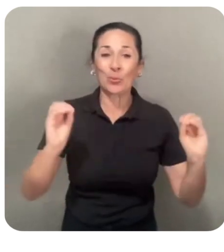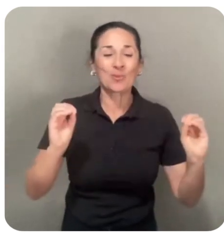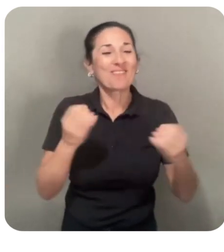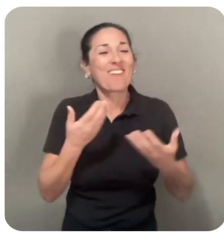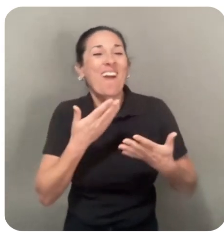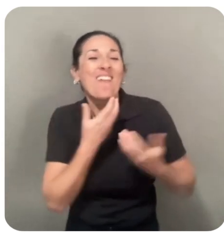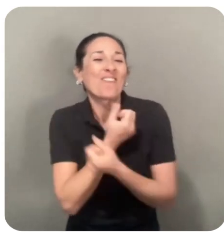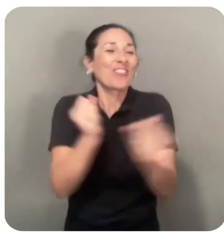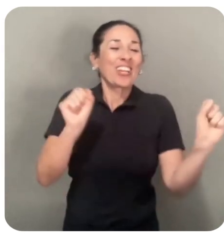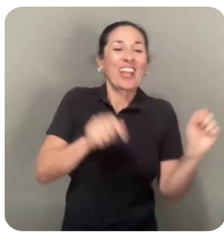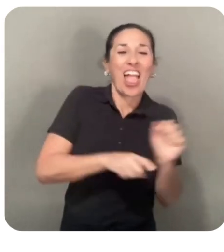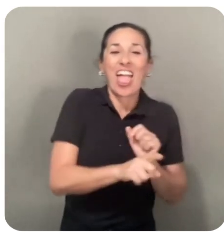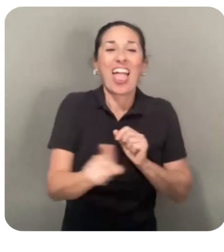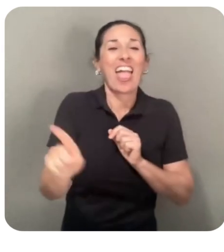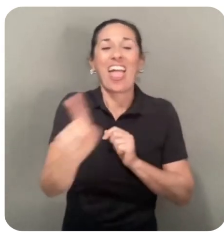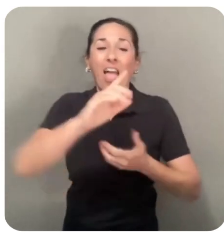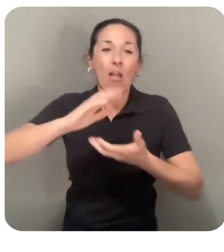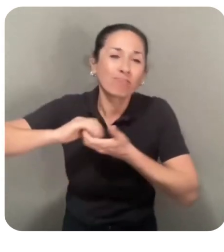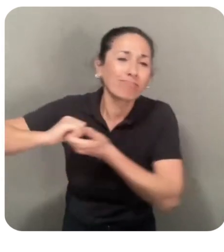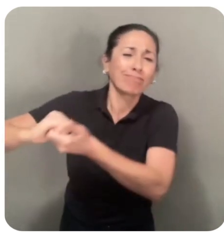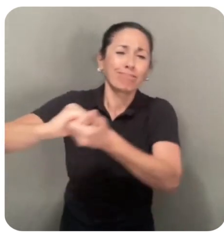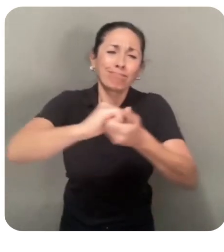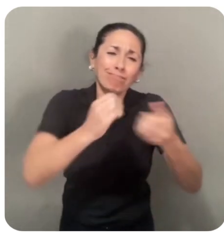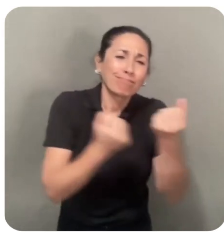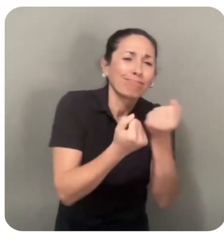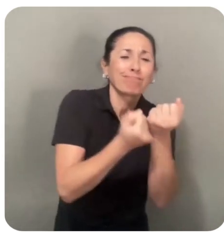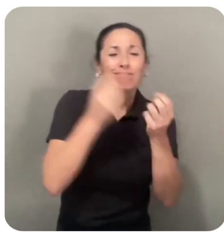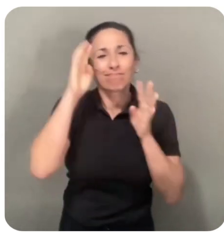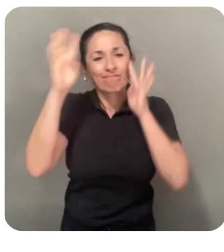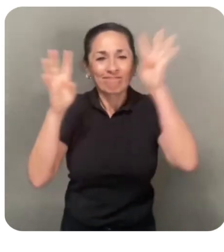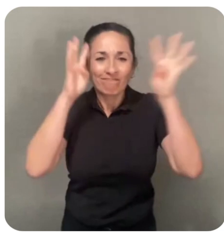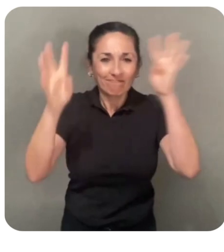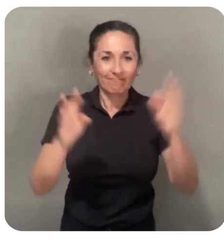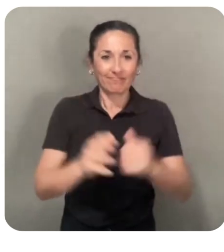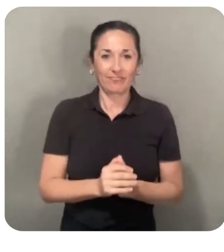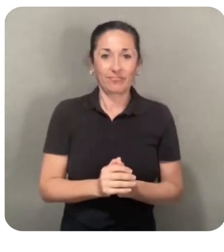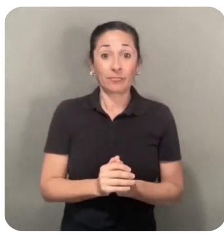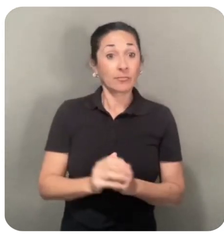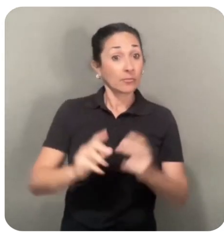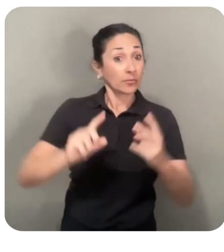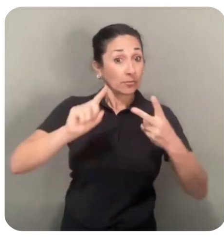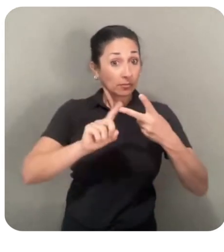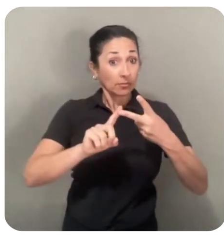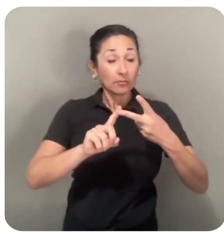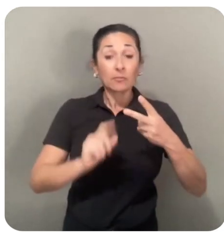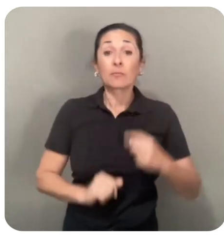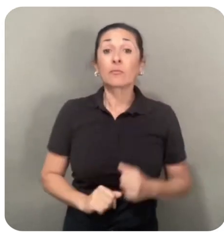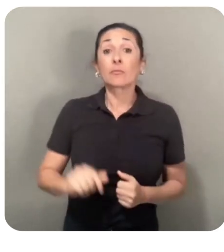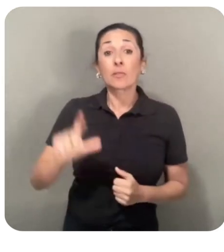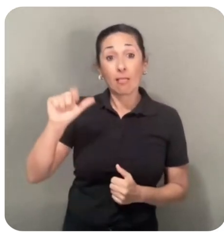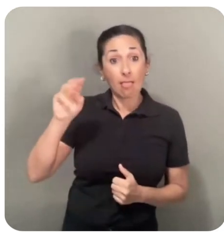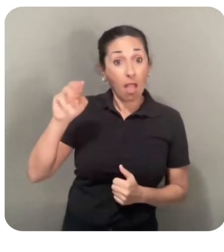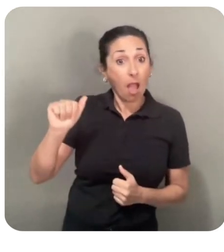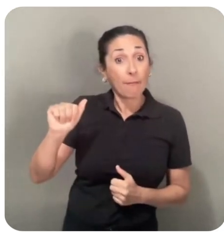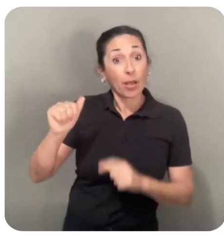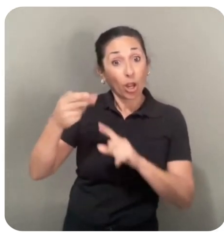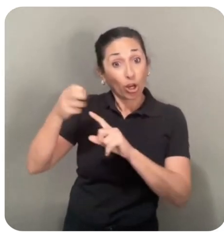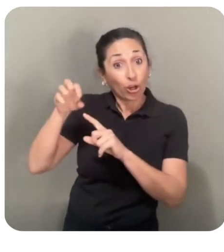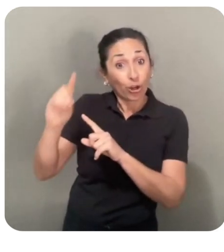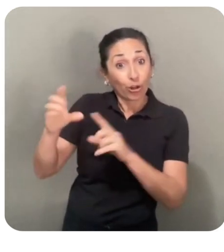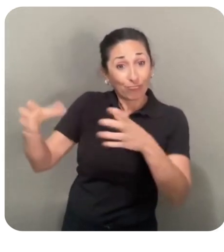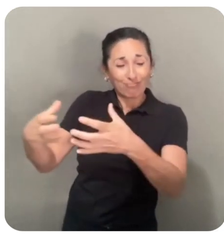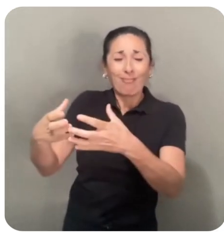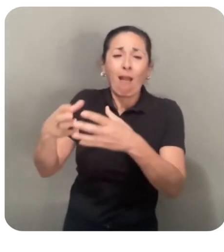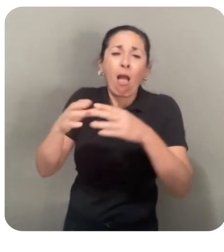llamas roam free, fostering collaboration and innovation. Two, the Llama Herd's harmonious